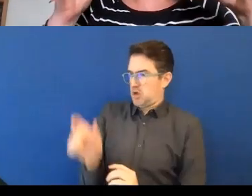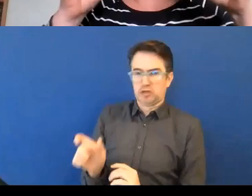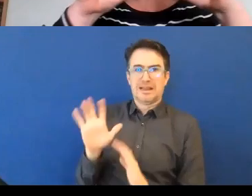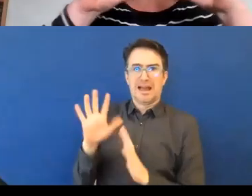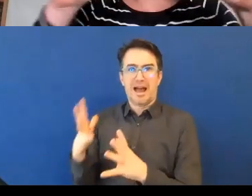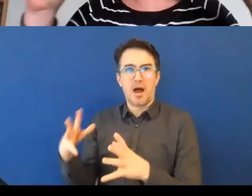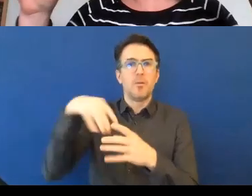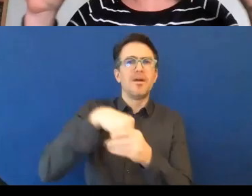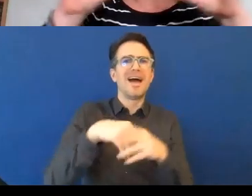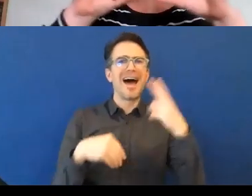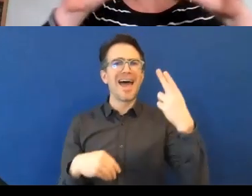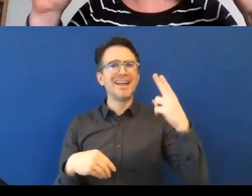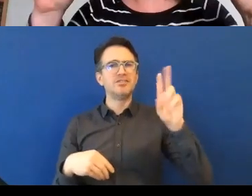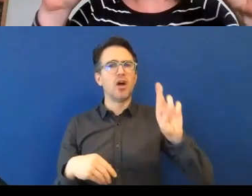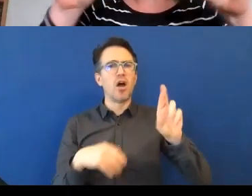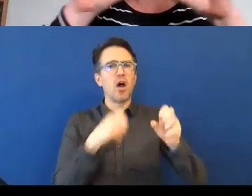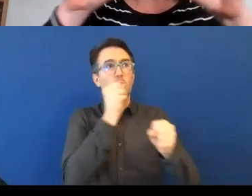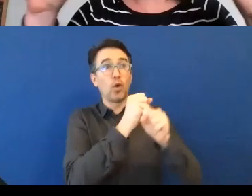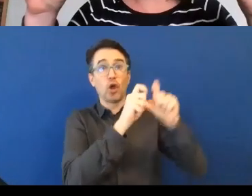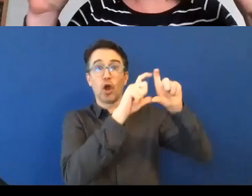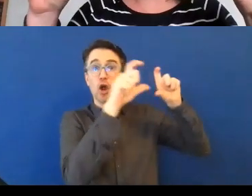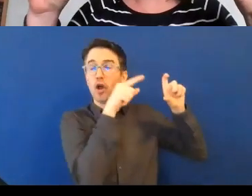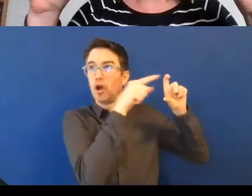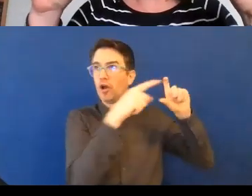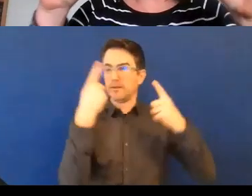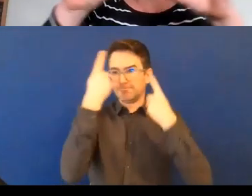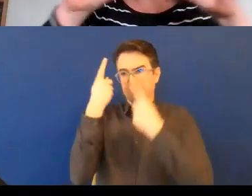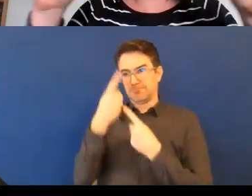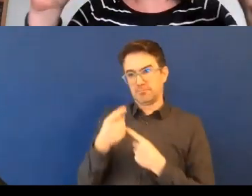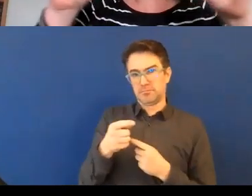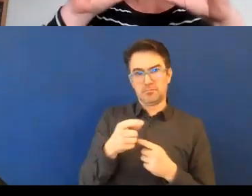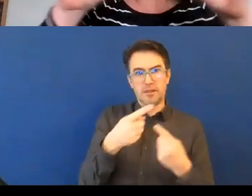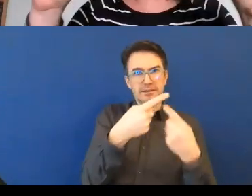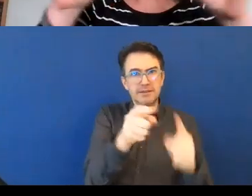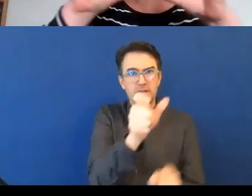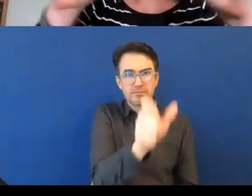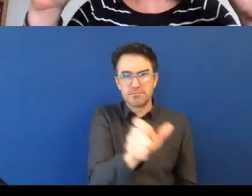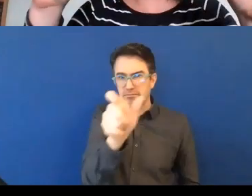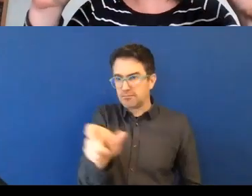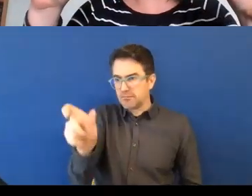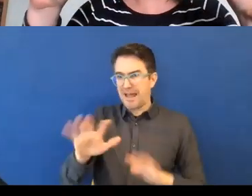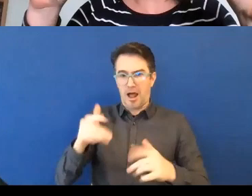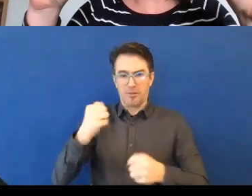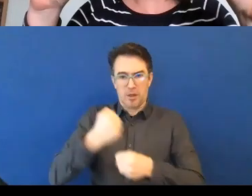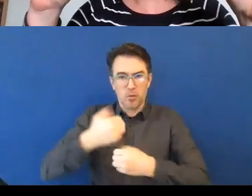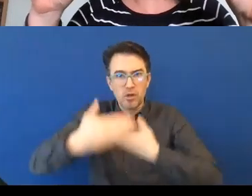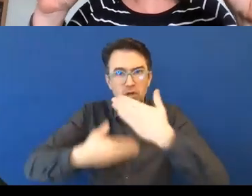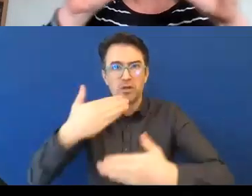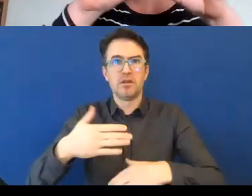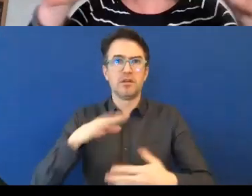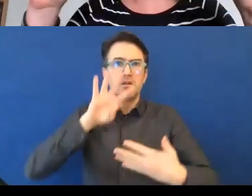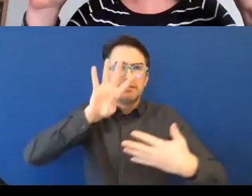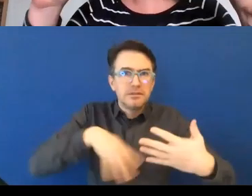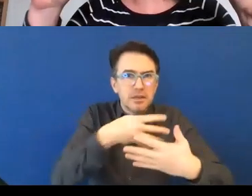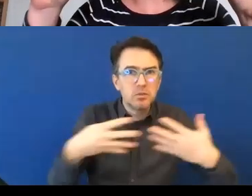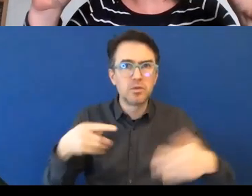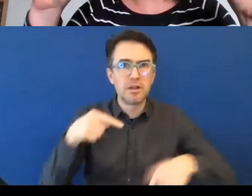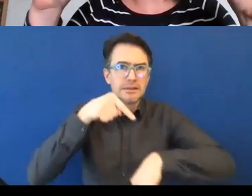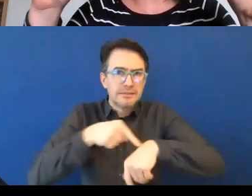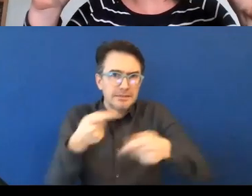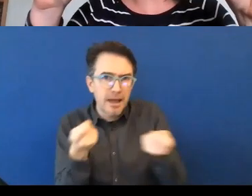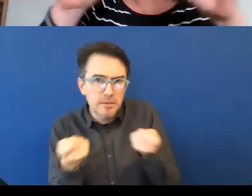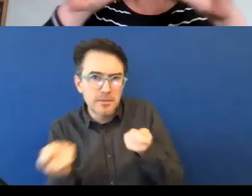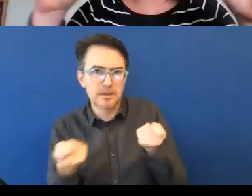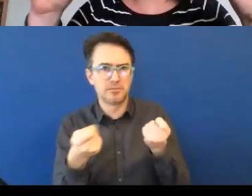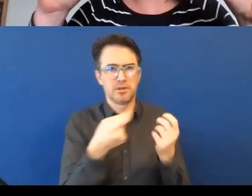And then we use a questionnaire and adjustment screener. We call it, you know, that we just call it a strategy profiler. So what kind of strategies